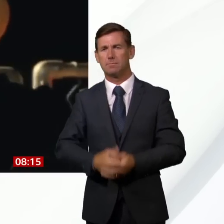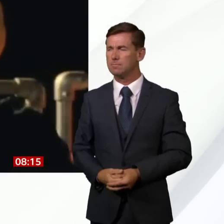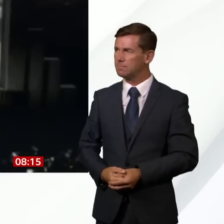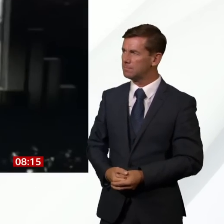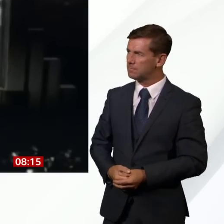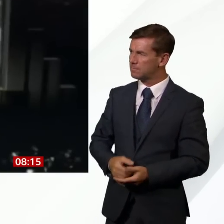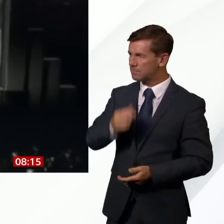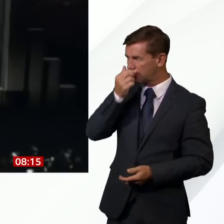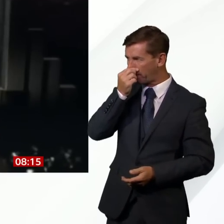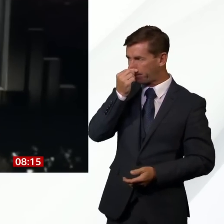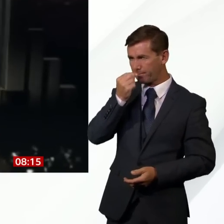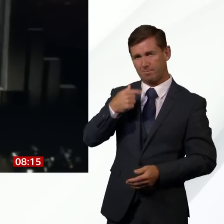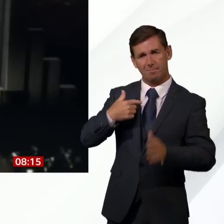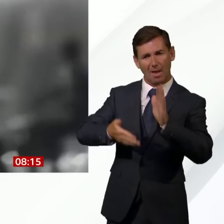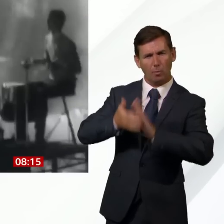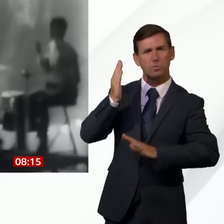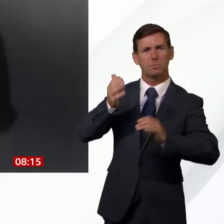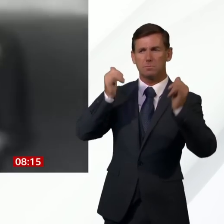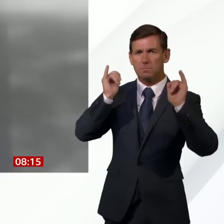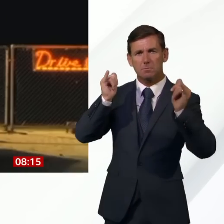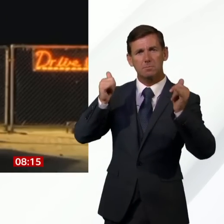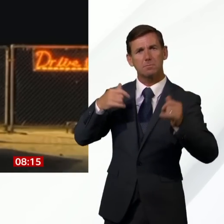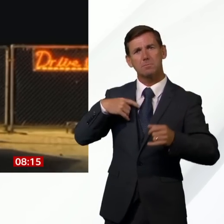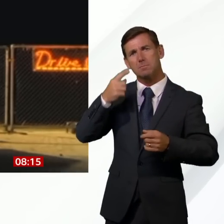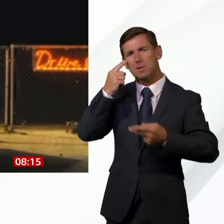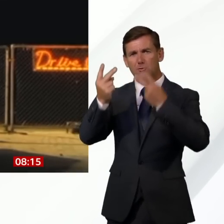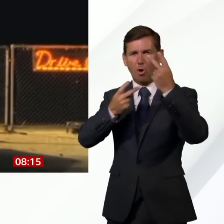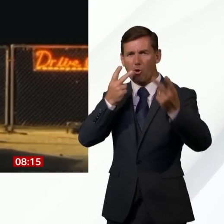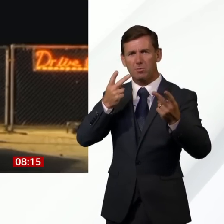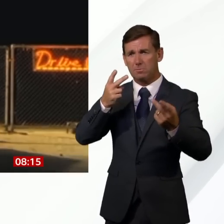the promise comes on, people scream, here I am walking from Rose.